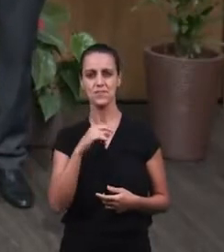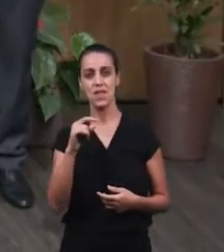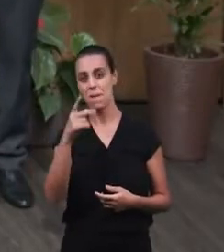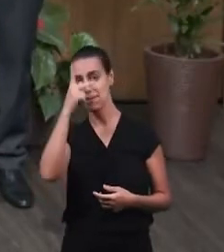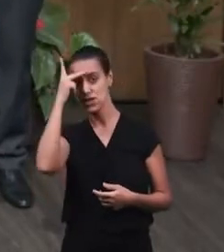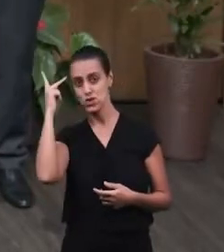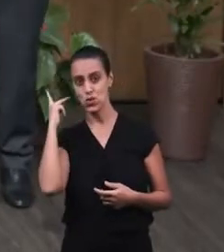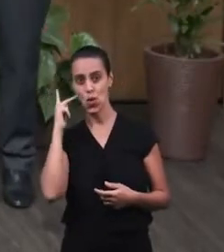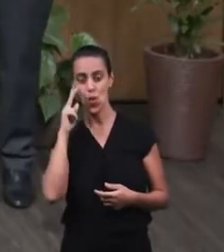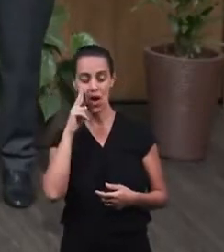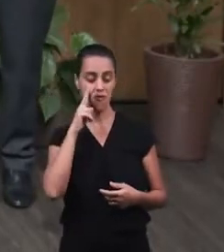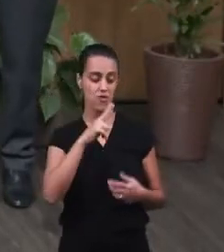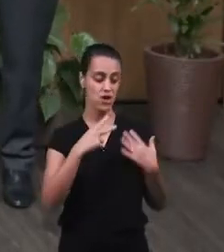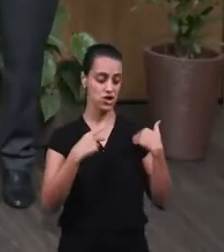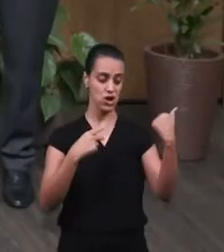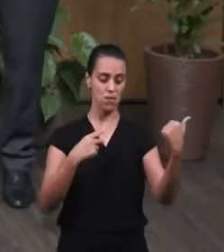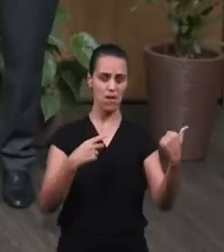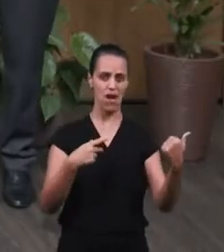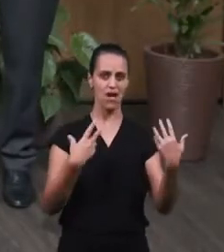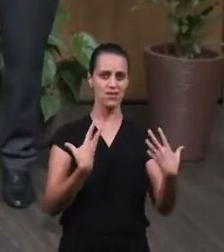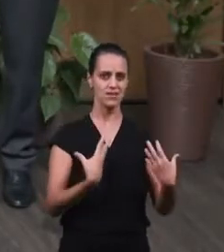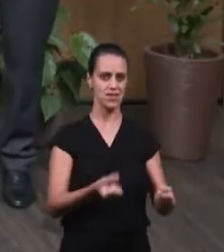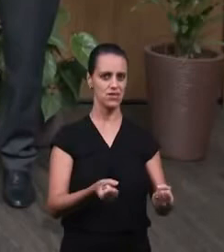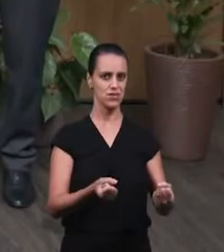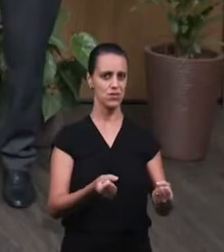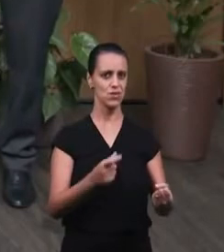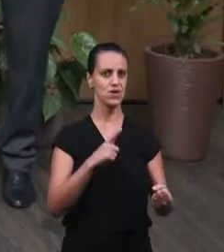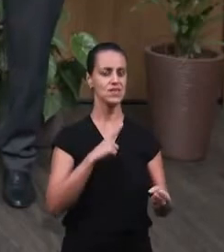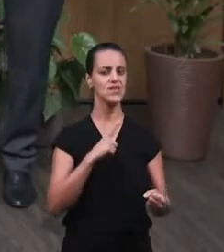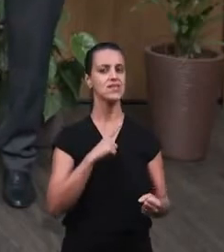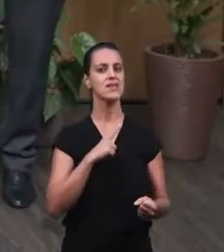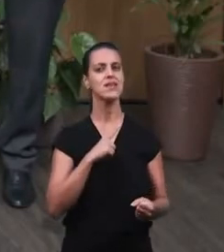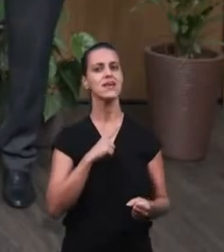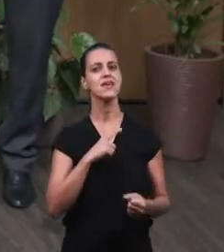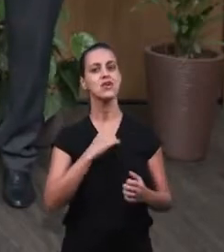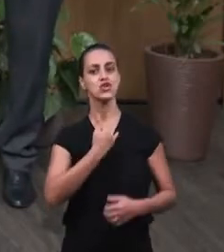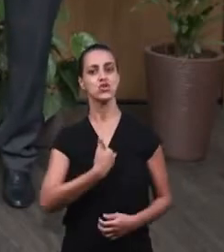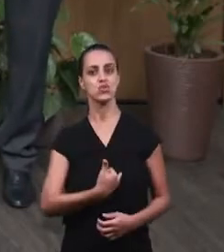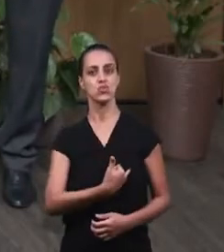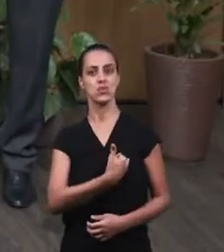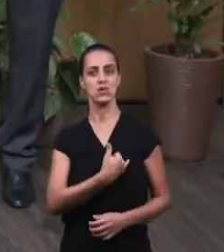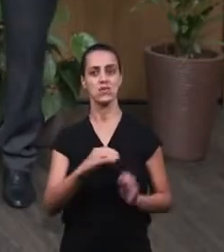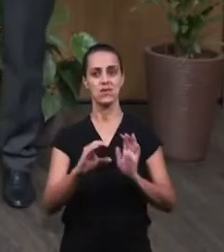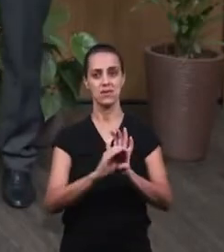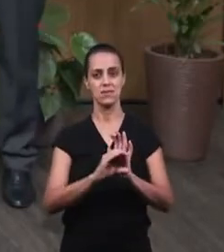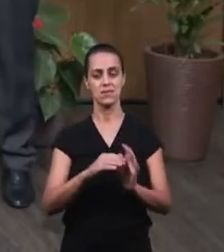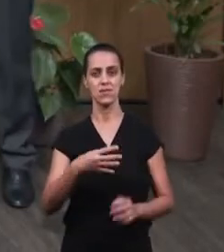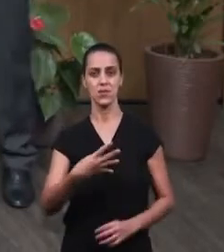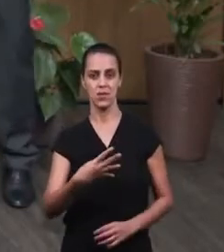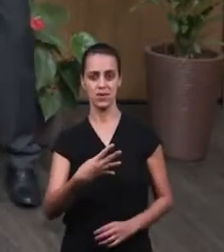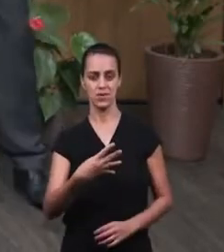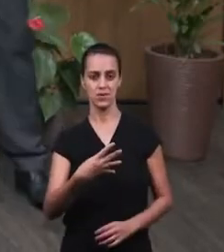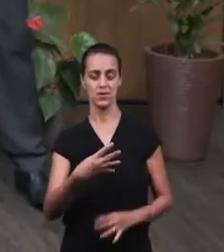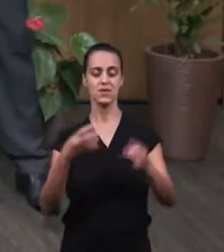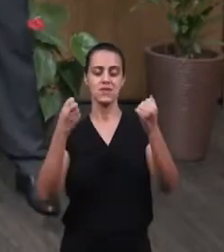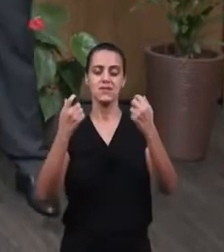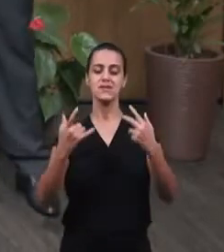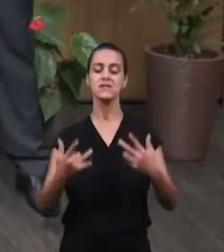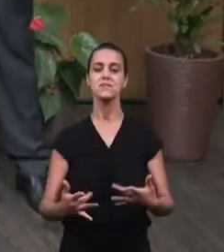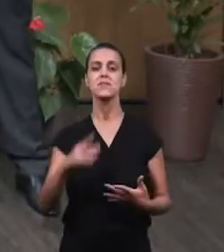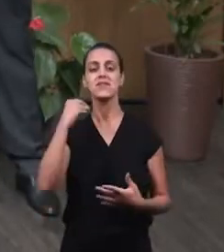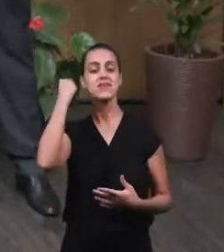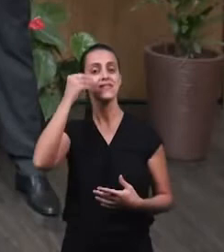heard the calling and answered the calling of God, we'll see that it's in chapter 4 in the gospel of John that speaks